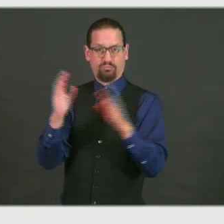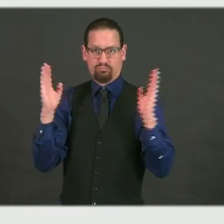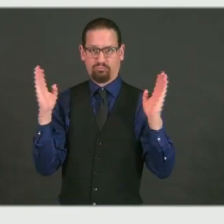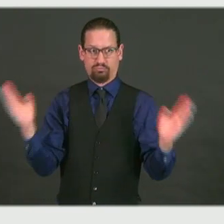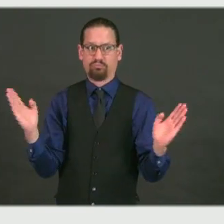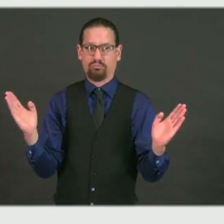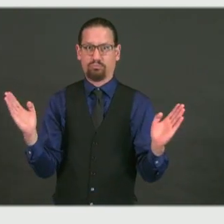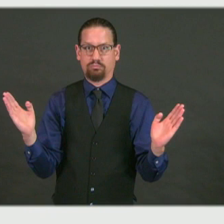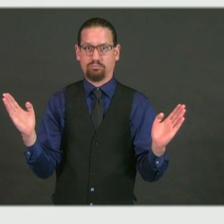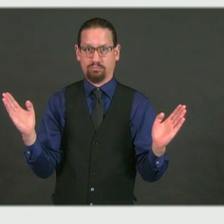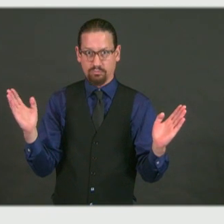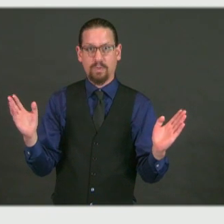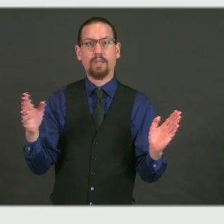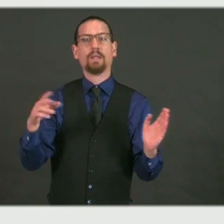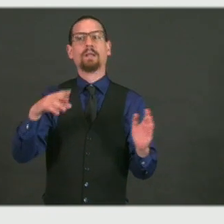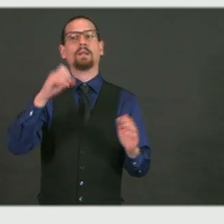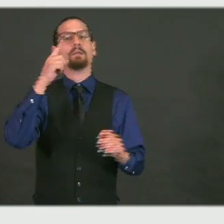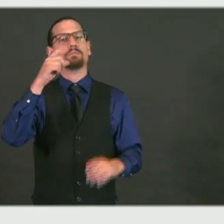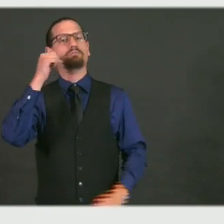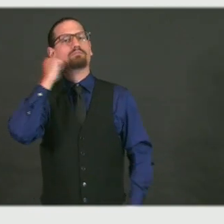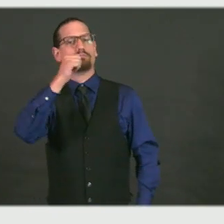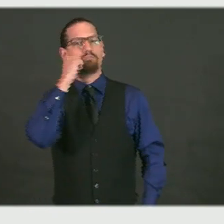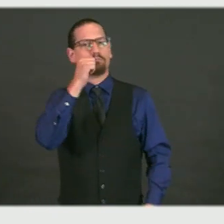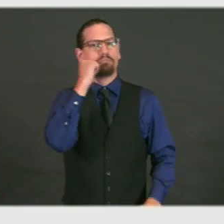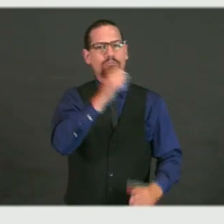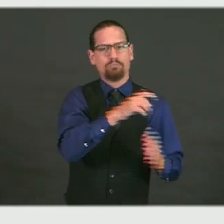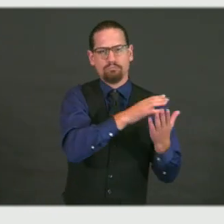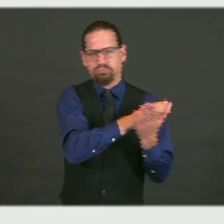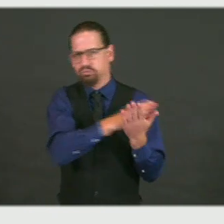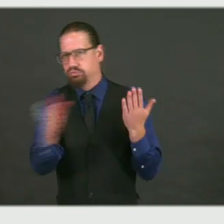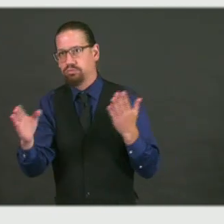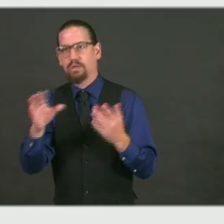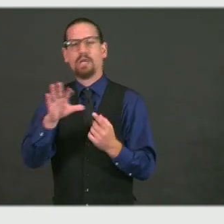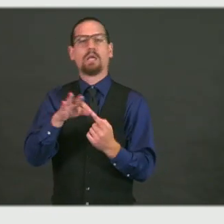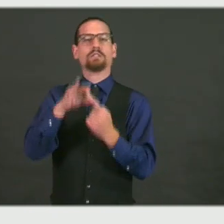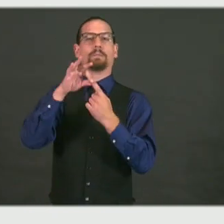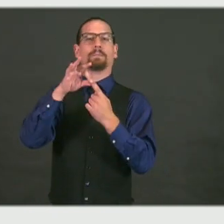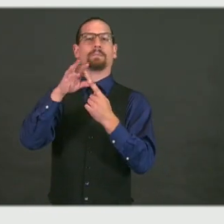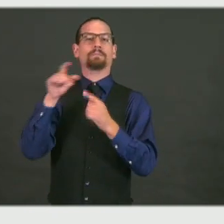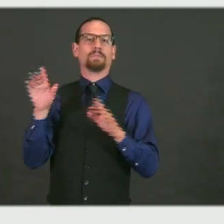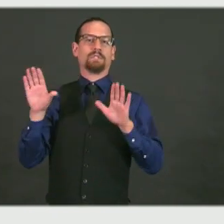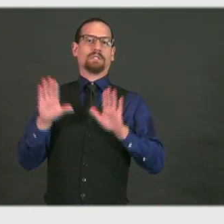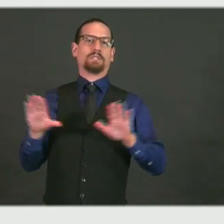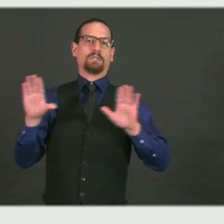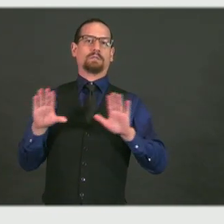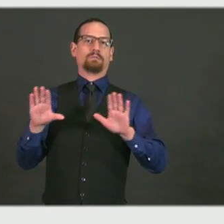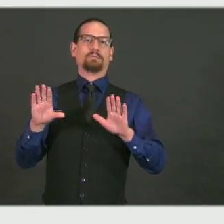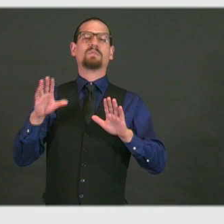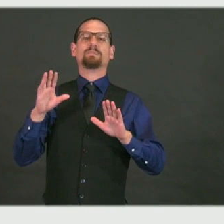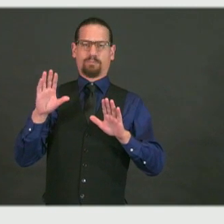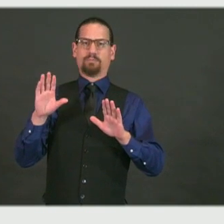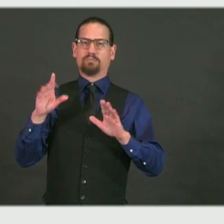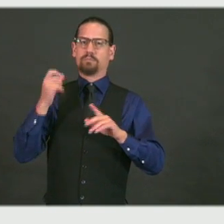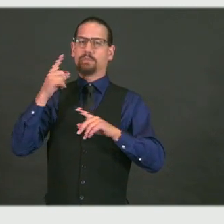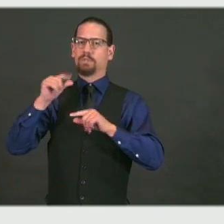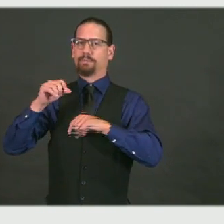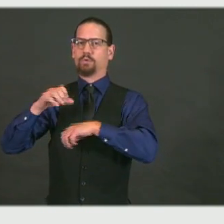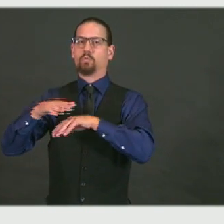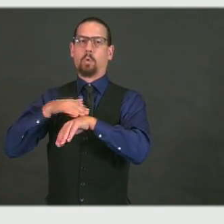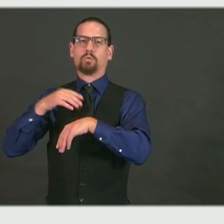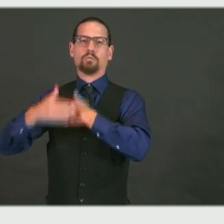across the state. I want to say this. We want to encourage everyone